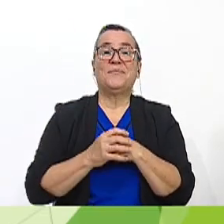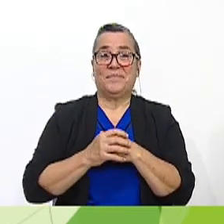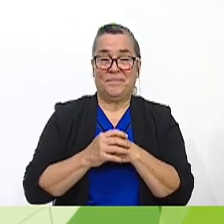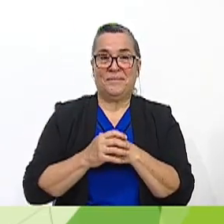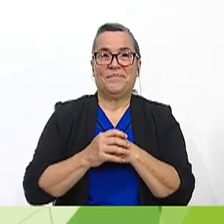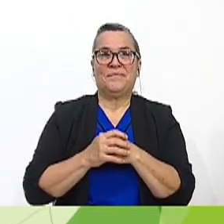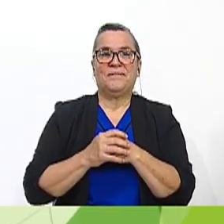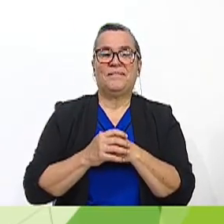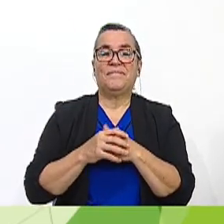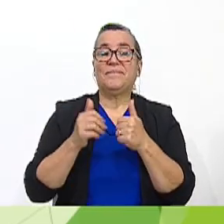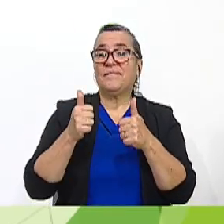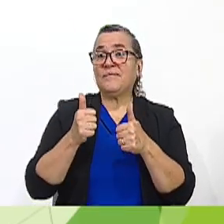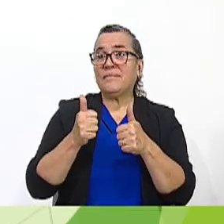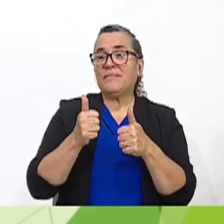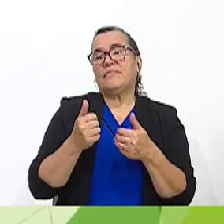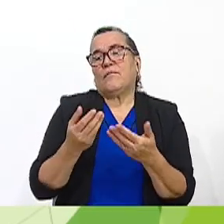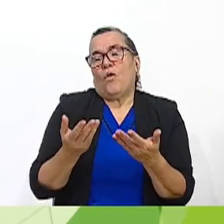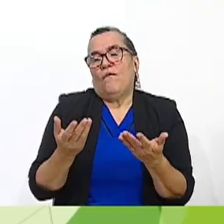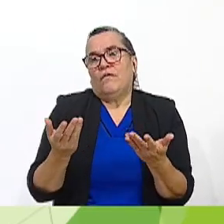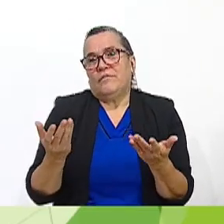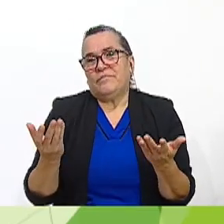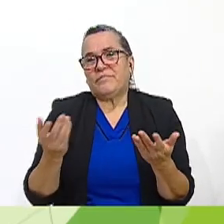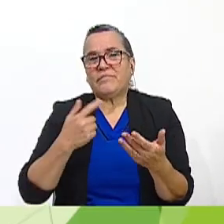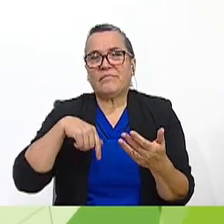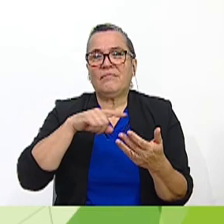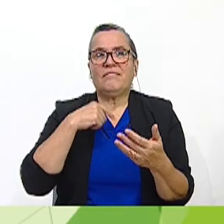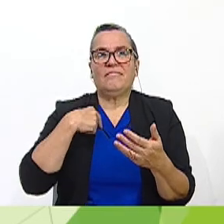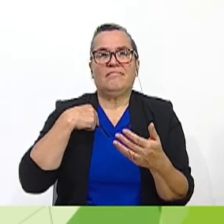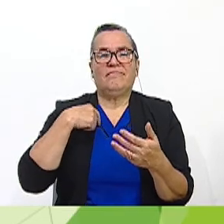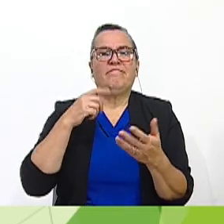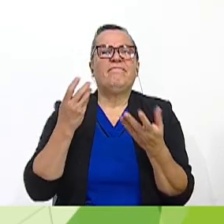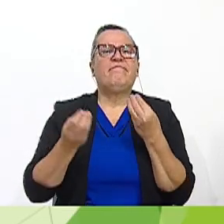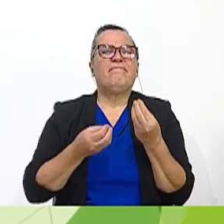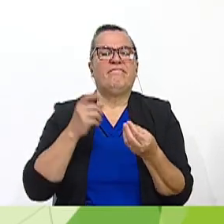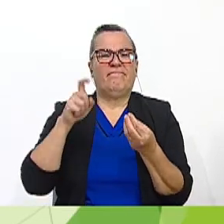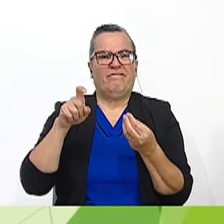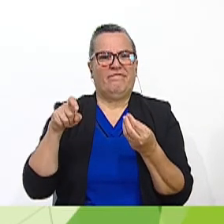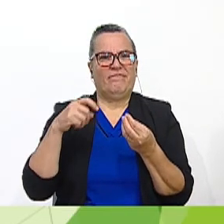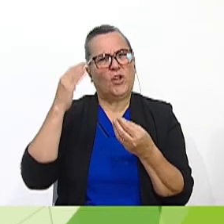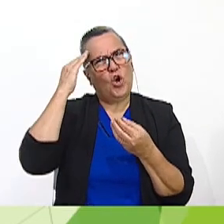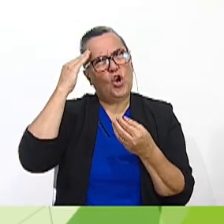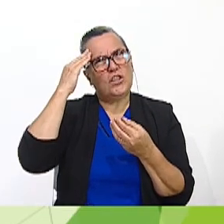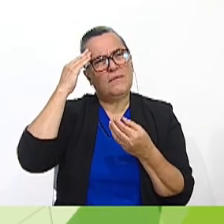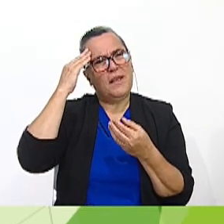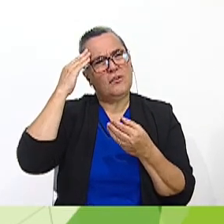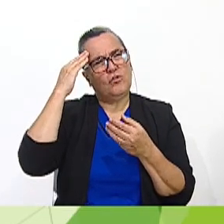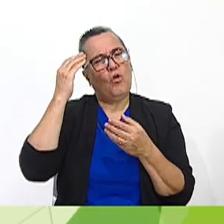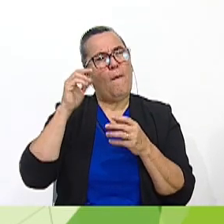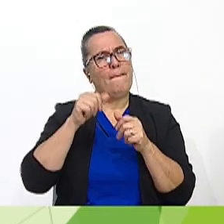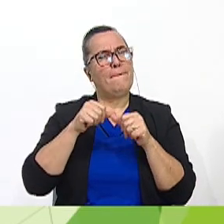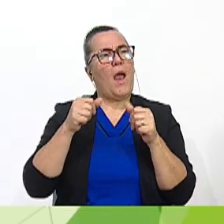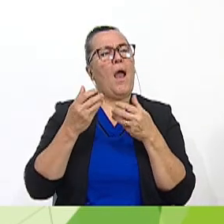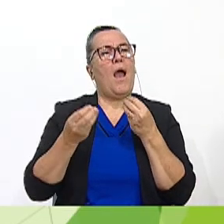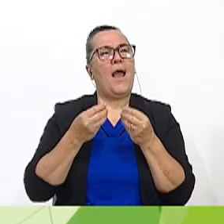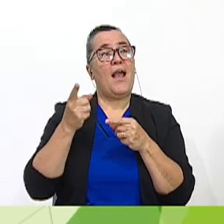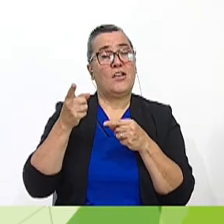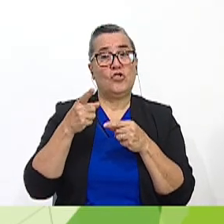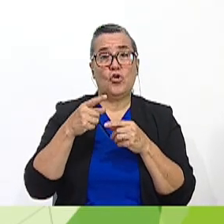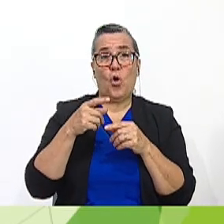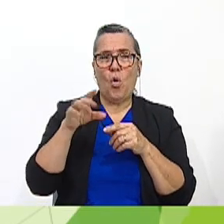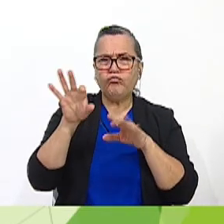Well, and of course, we need to assess our knowledge. Okay. I